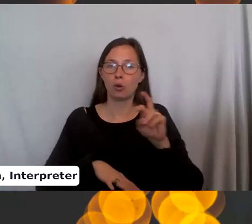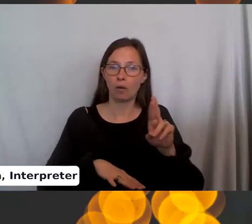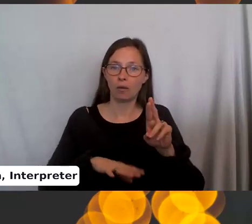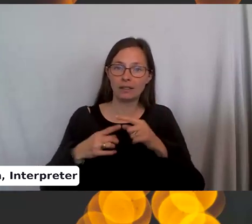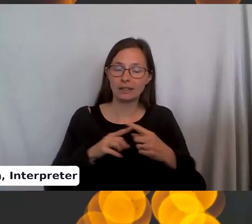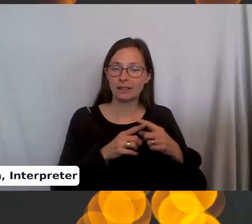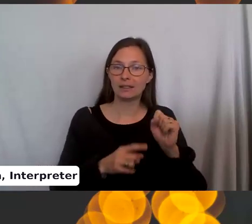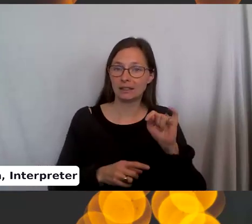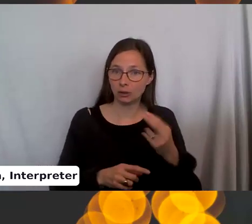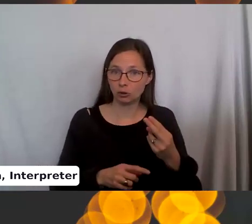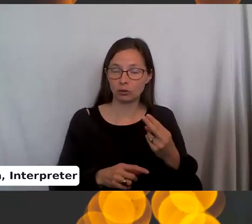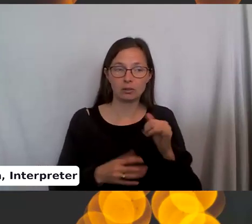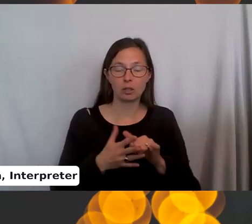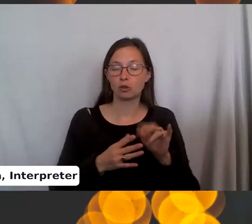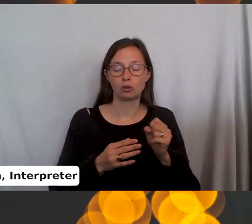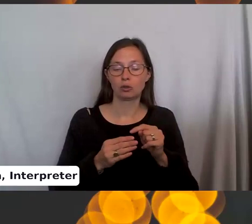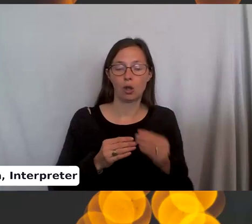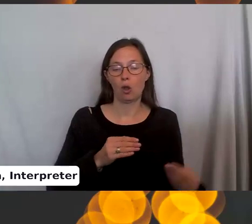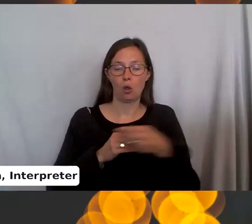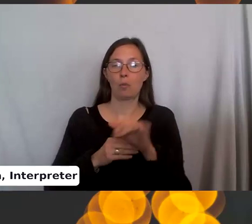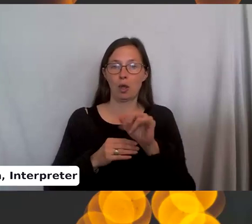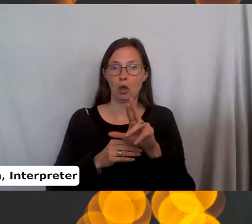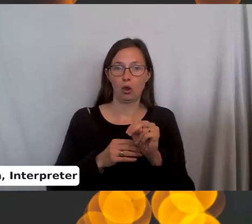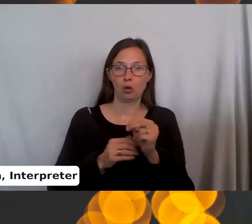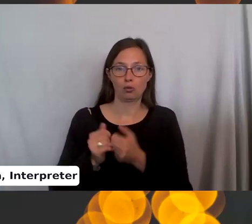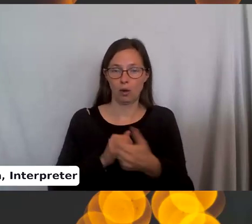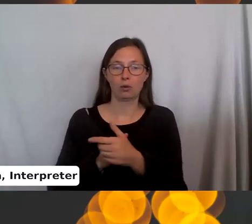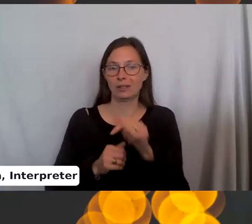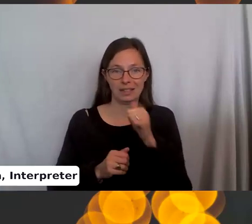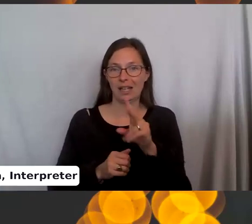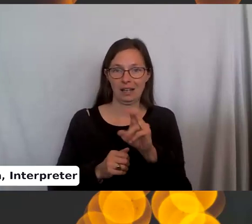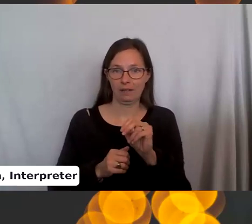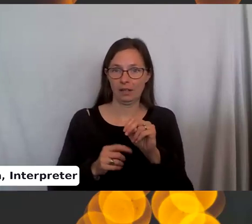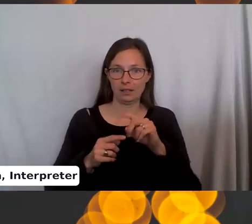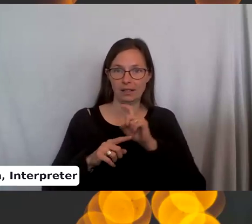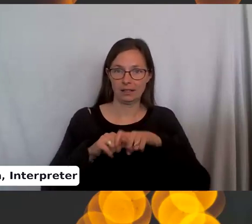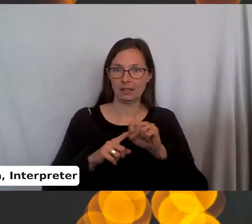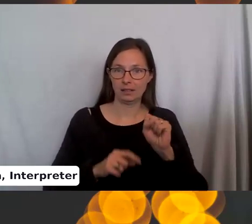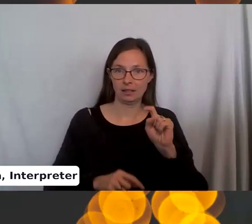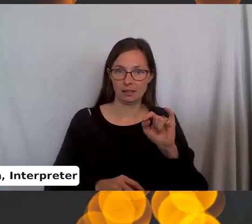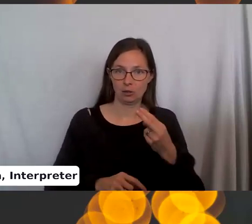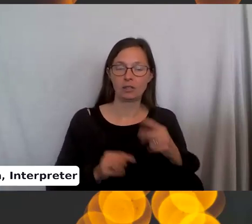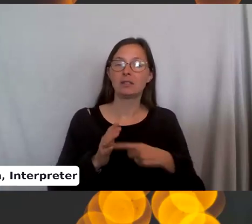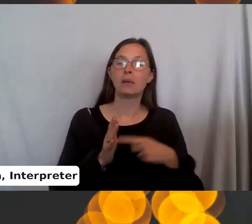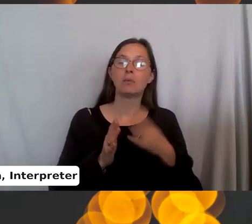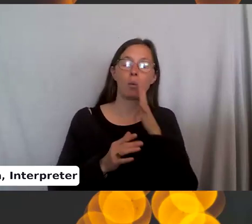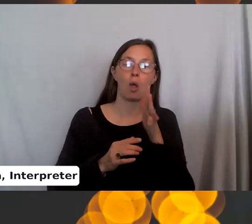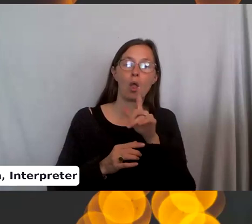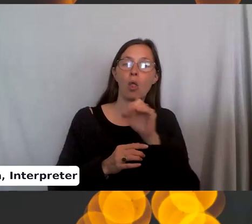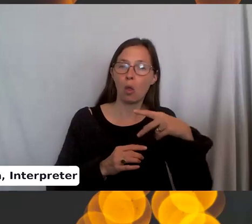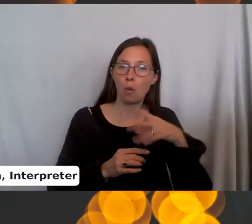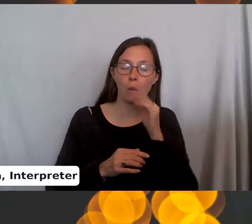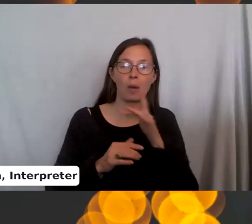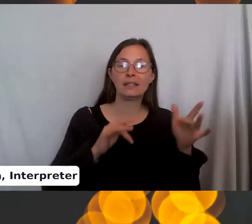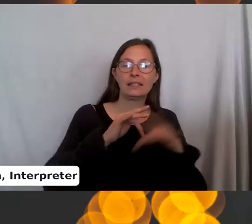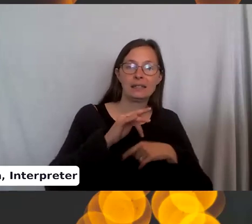looping the yarn around. So it's, it's not even a stitch. It's just, sometimes you'll, you'll loop the yarn and then just skip a stitch and it'll make like a,